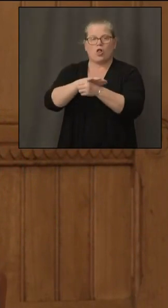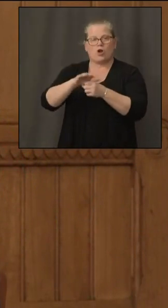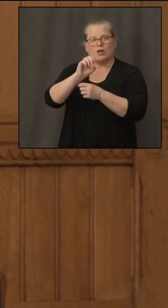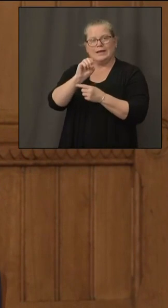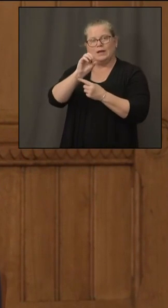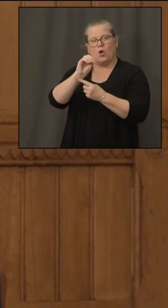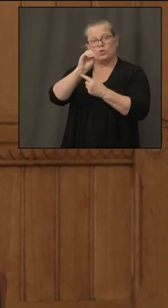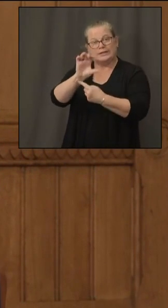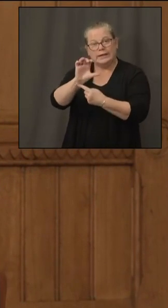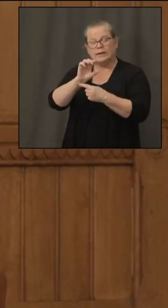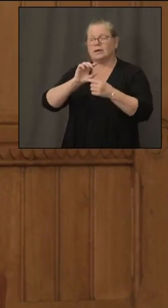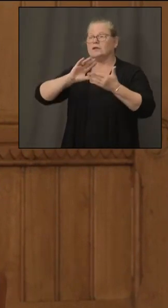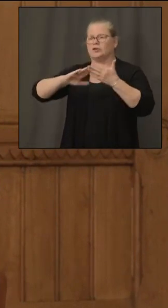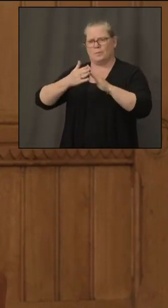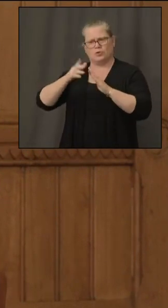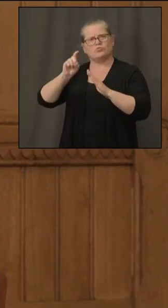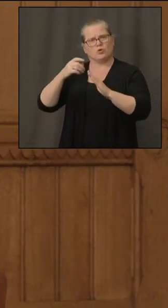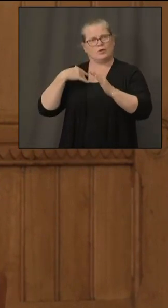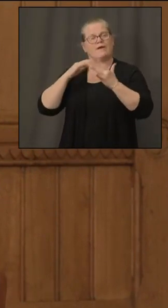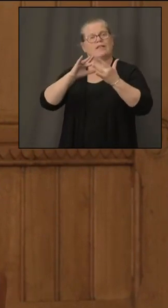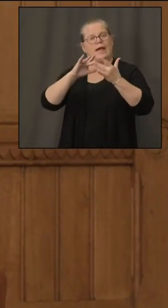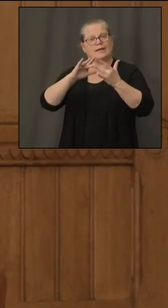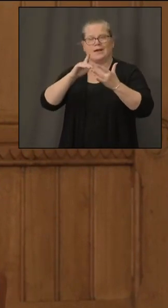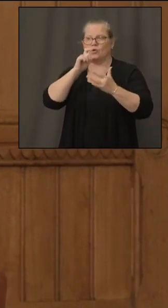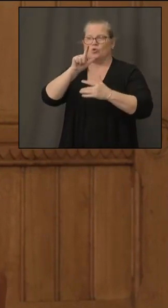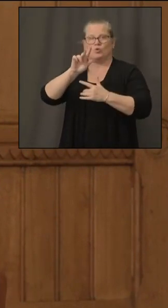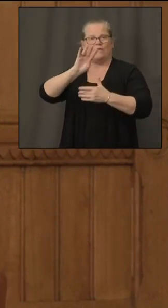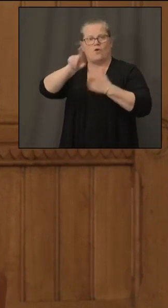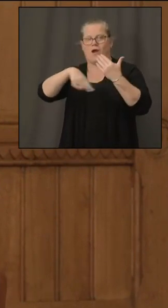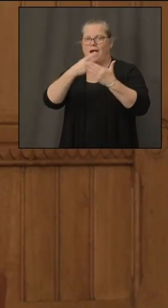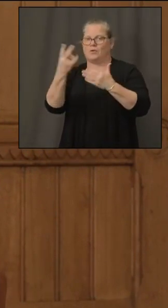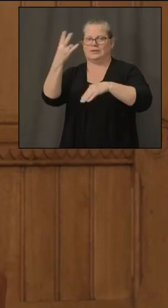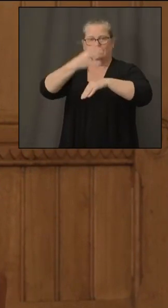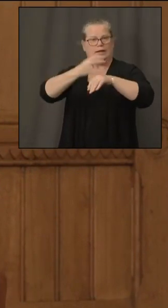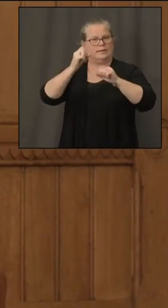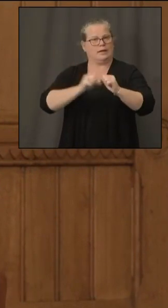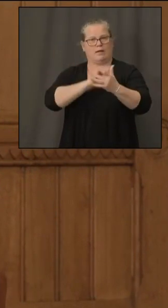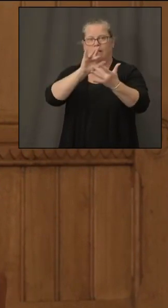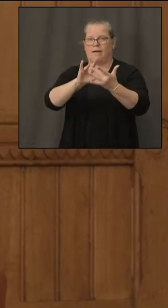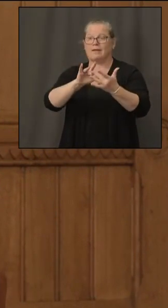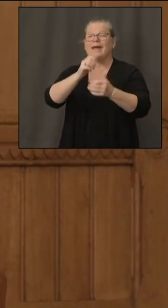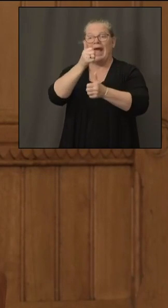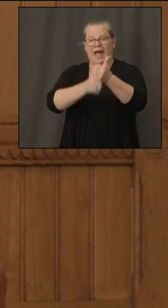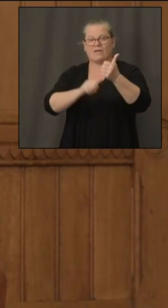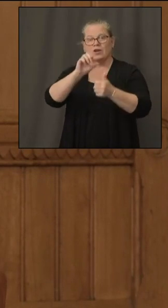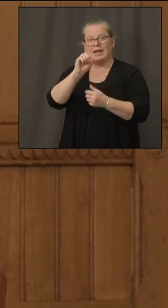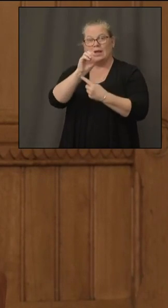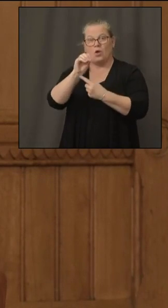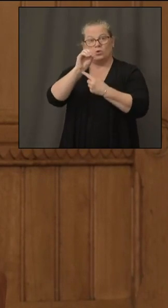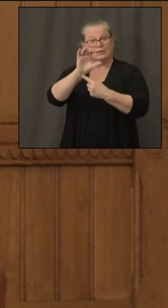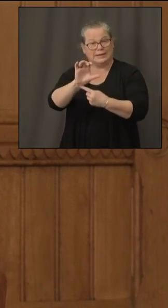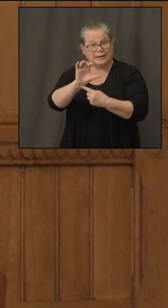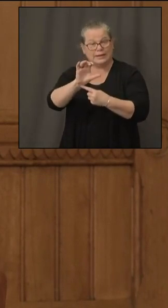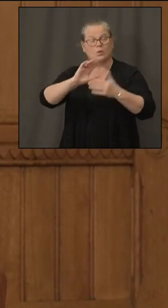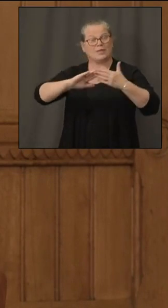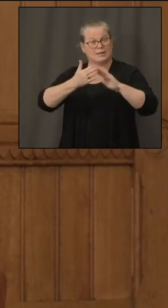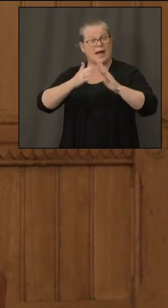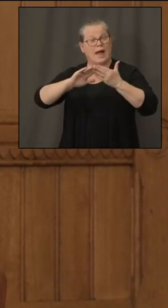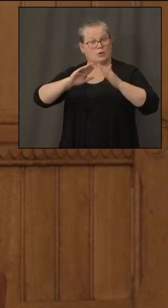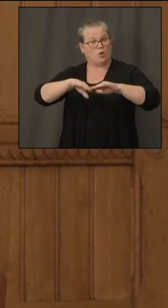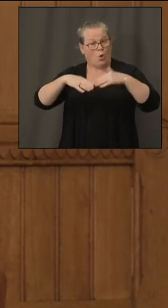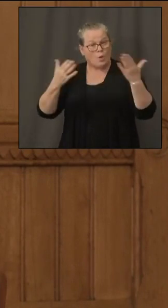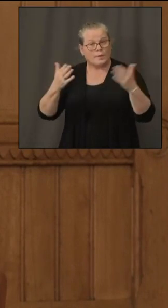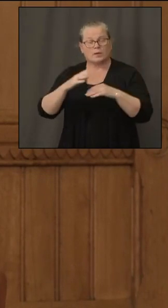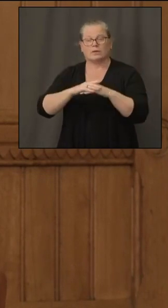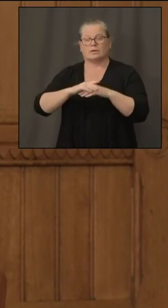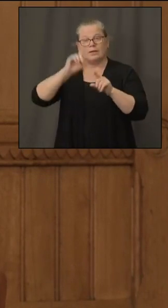community liaisons who are accessible 24 7 in every single one of those eocs when they're opened at the municipal level and the